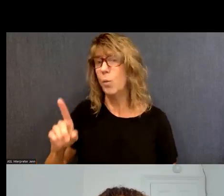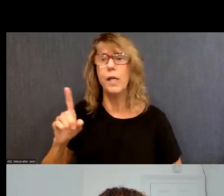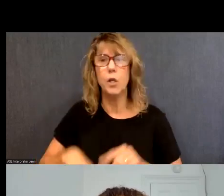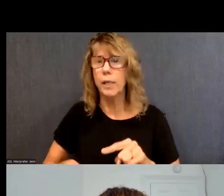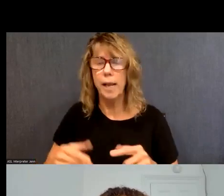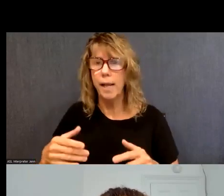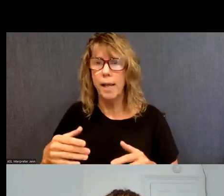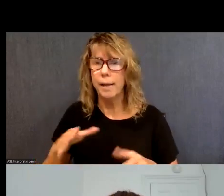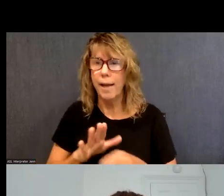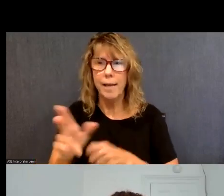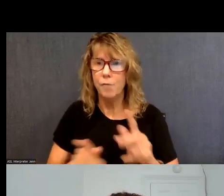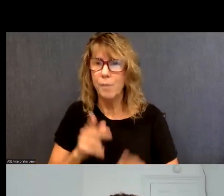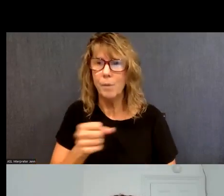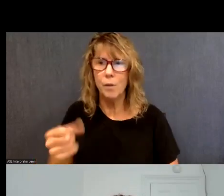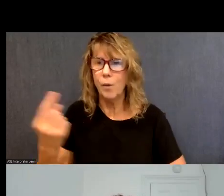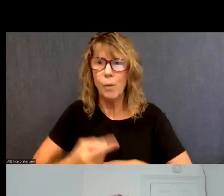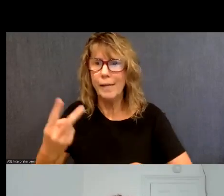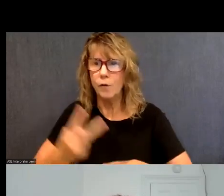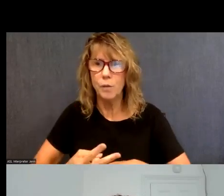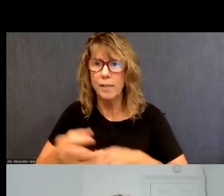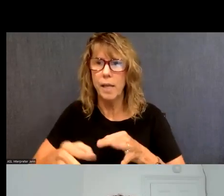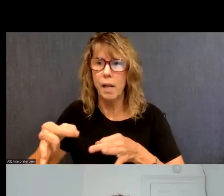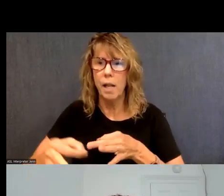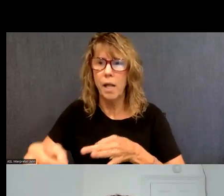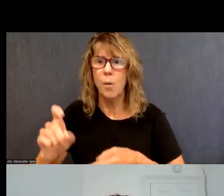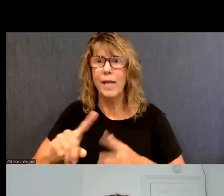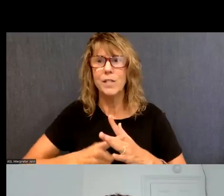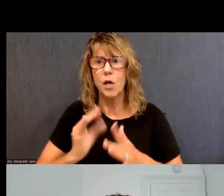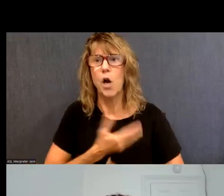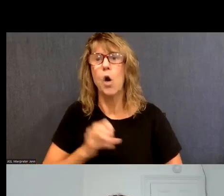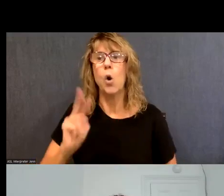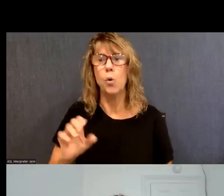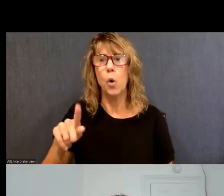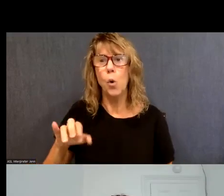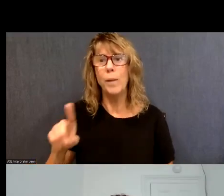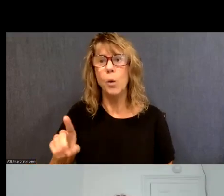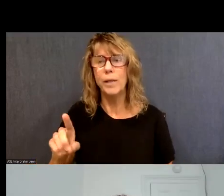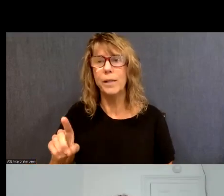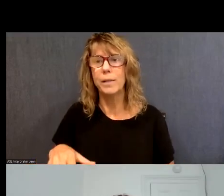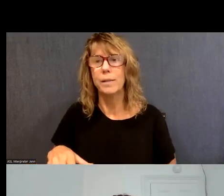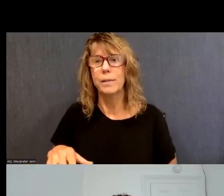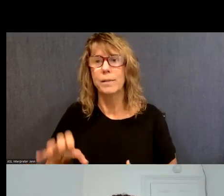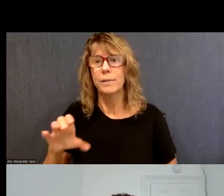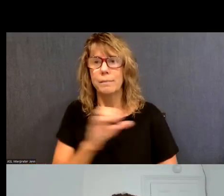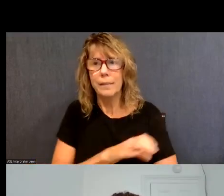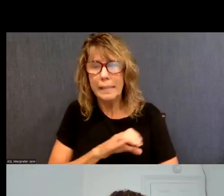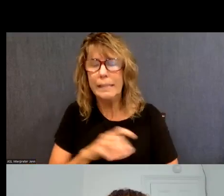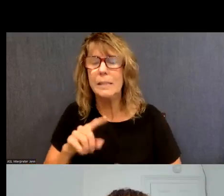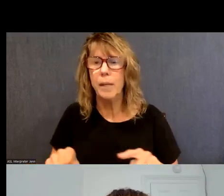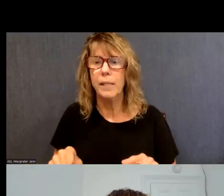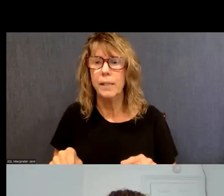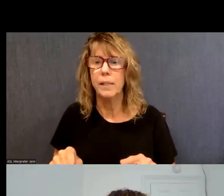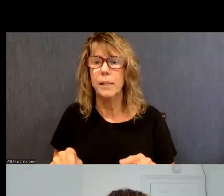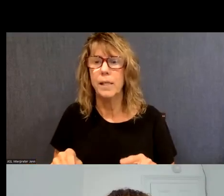people in within like a day or two and to start our own opiate clinics, which we've, you know, since divested from, but, um,